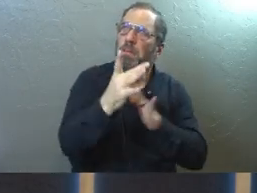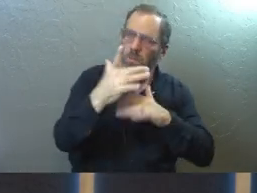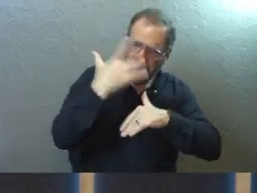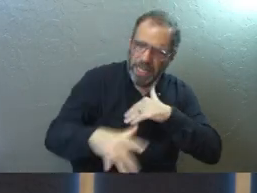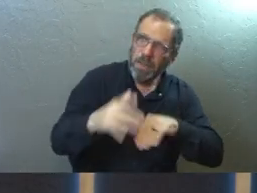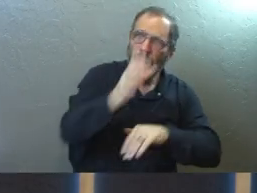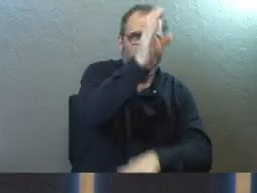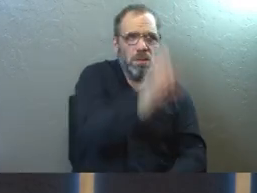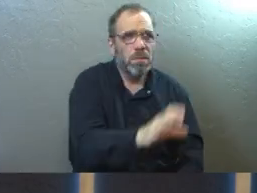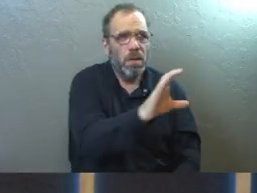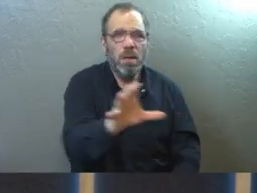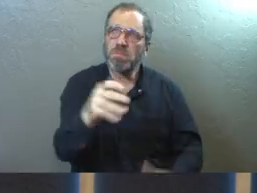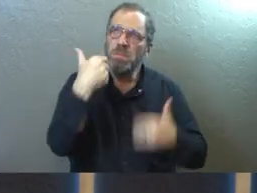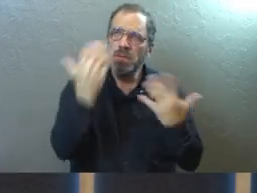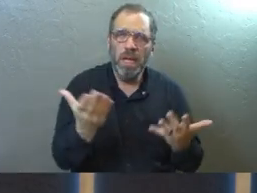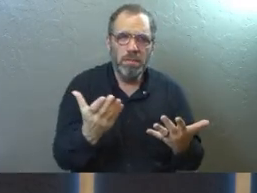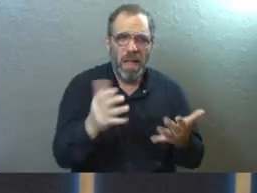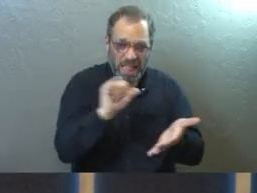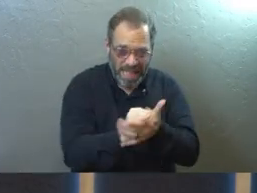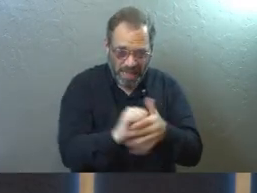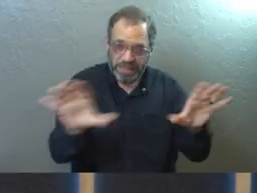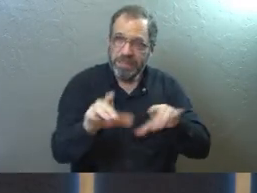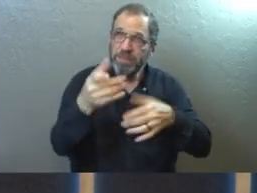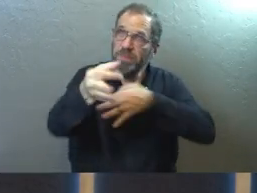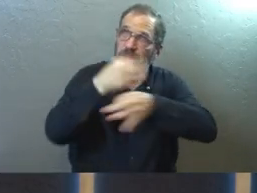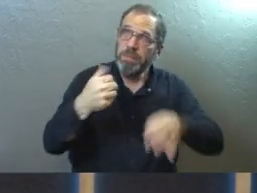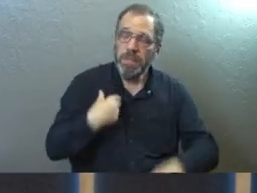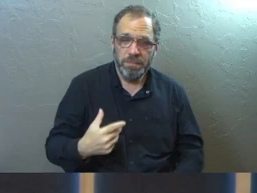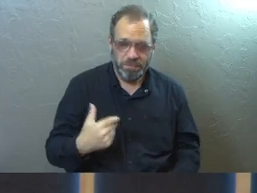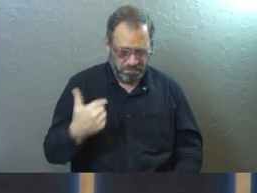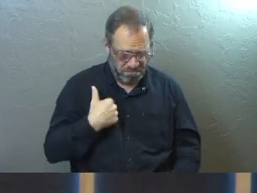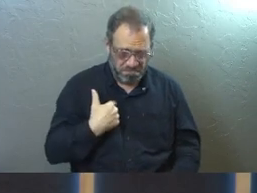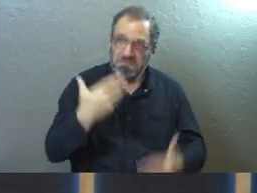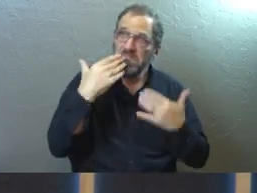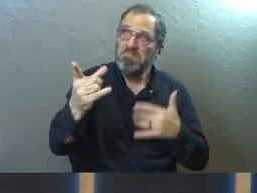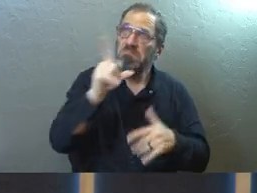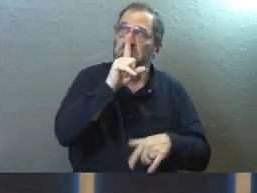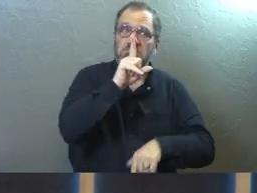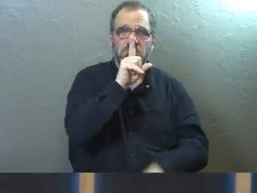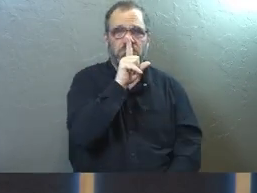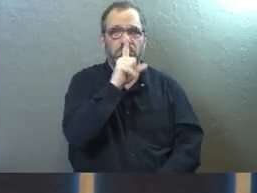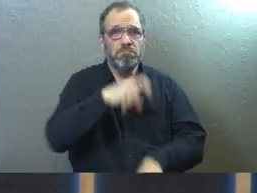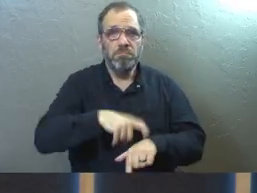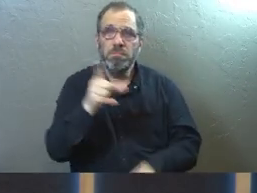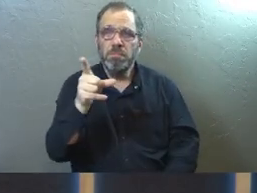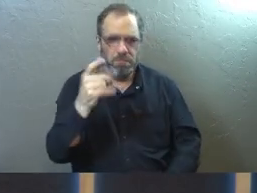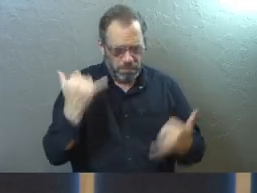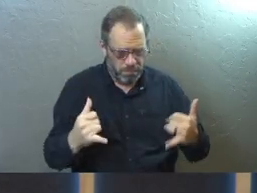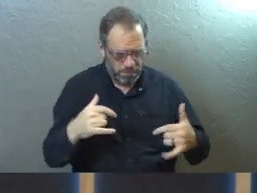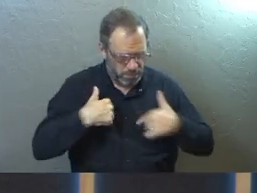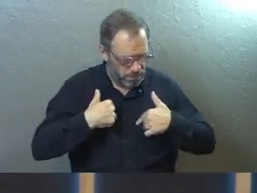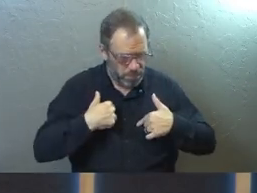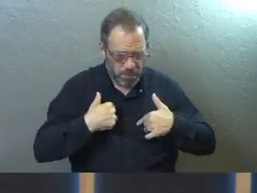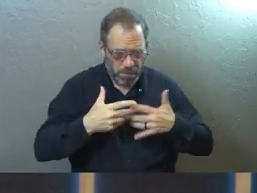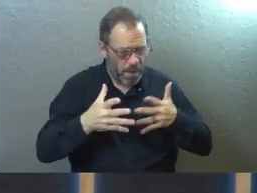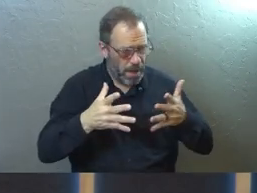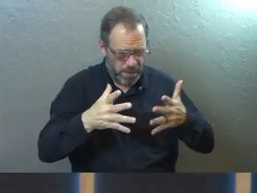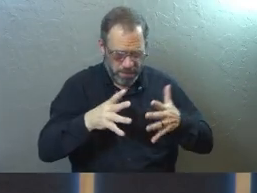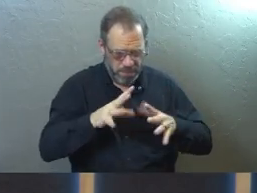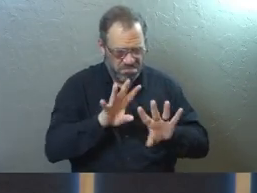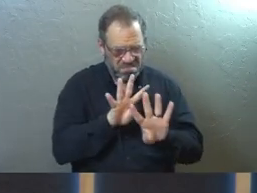naked too and shamed. And he did that for me. And I never once thanked him for it. And now here I am